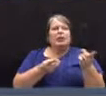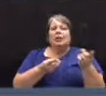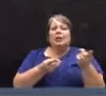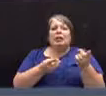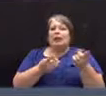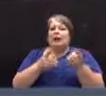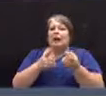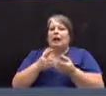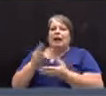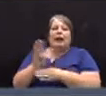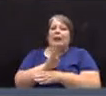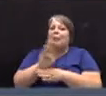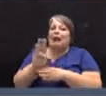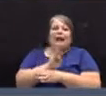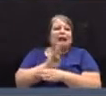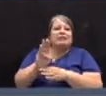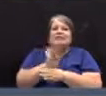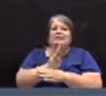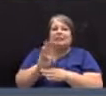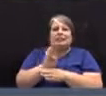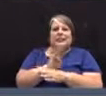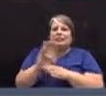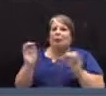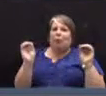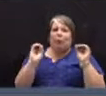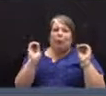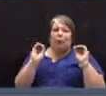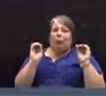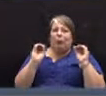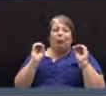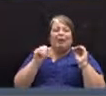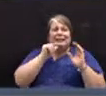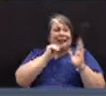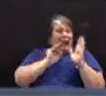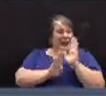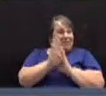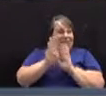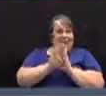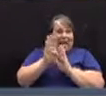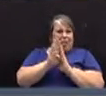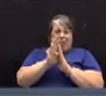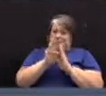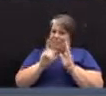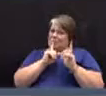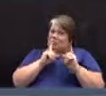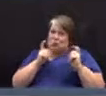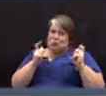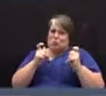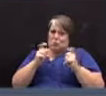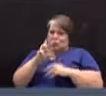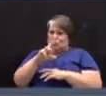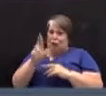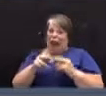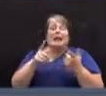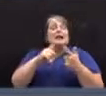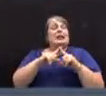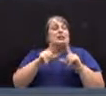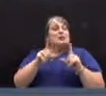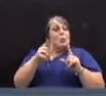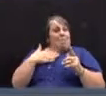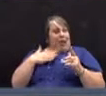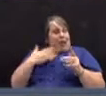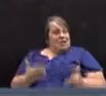of things is stagnant, at least it's not developing at a robust rate. So my suggestion would be to